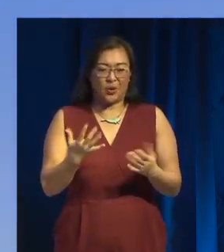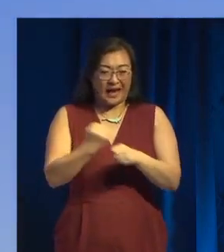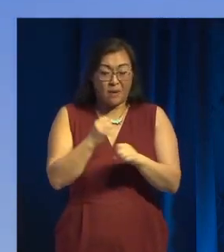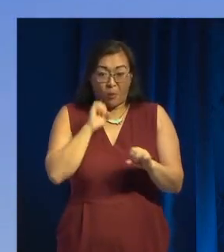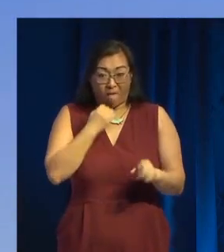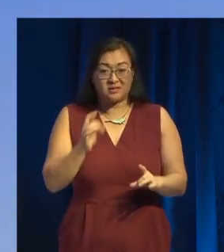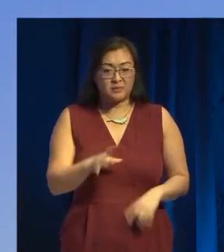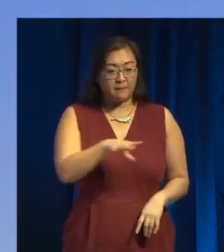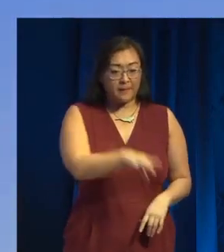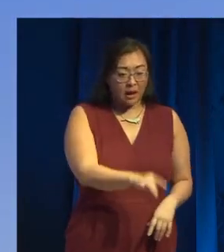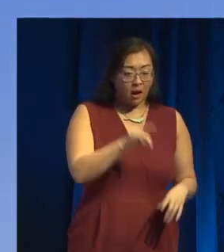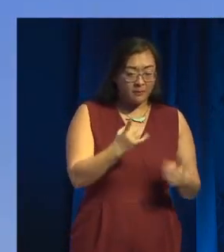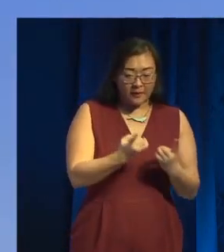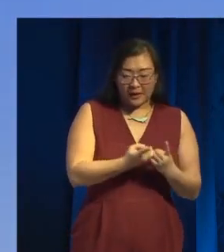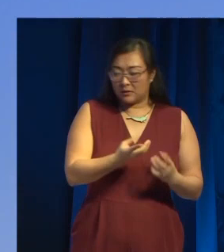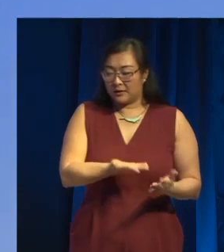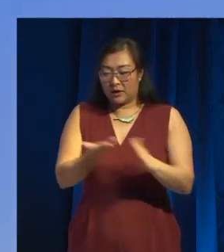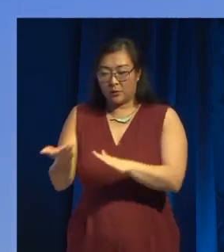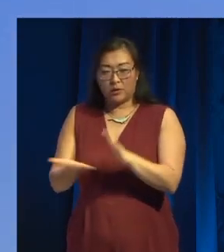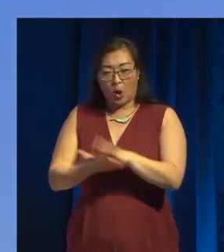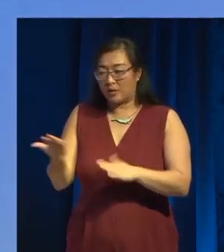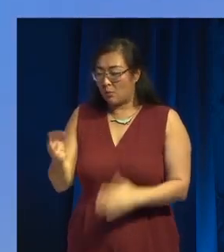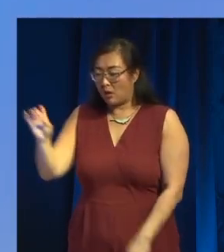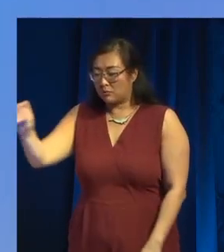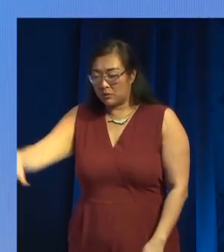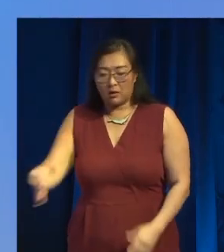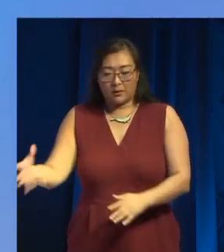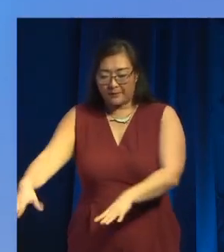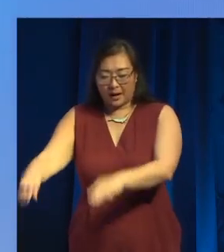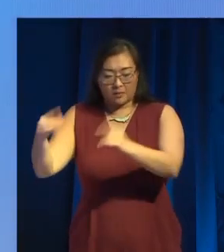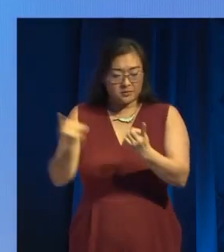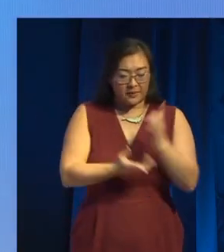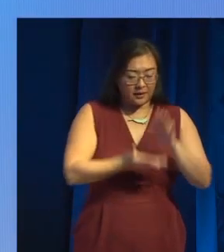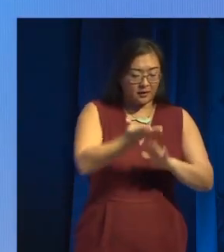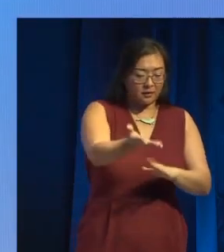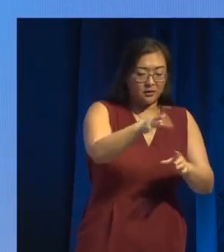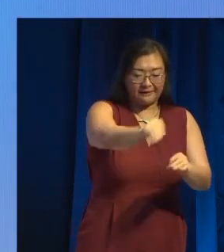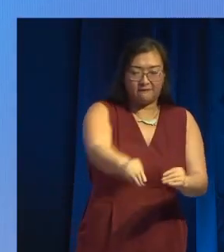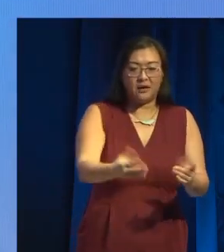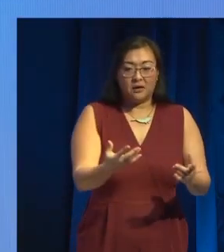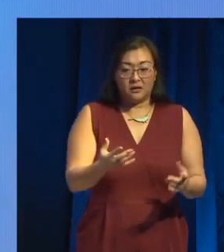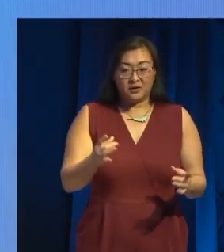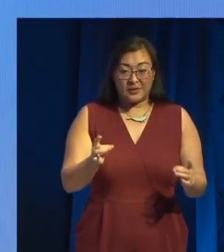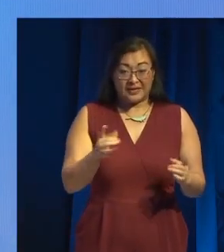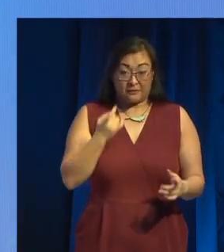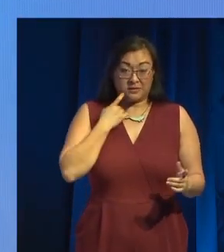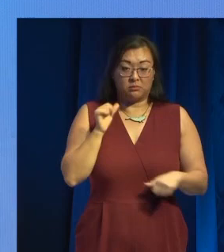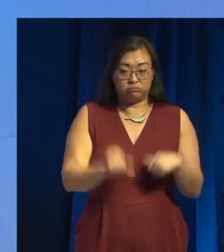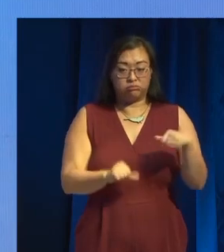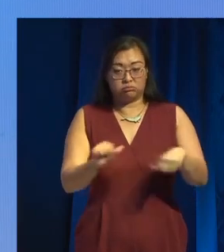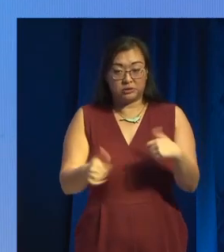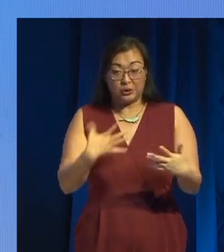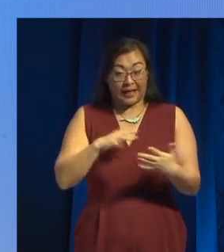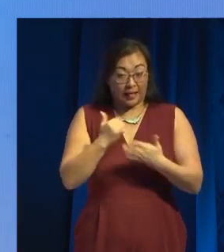dropping items, going somewhere else, giving items to the pie man. So, that's the way we get all the audio into the system. What about